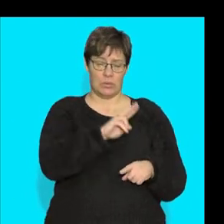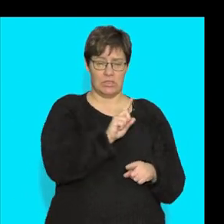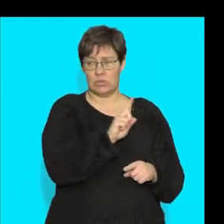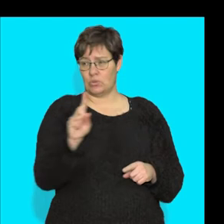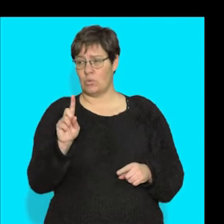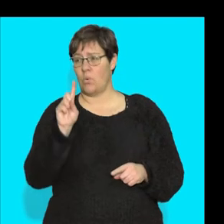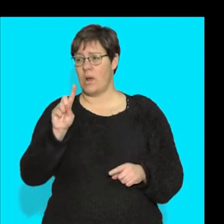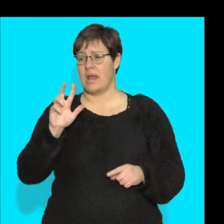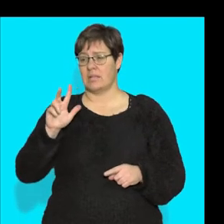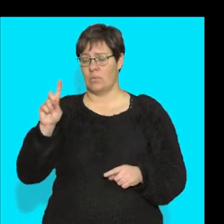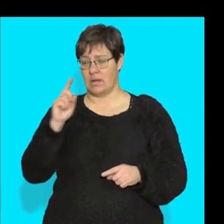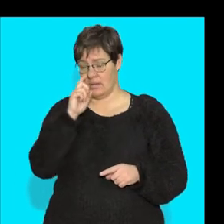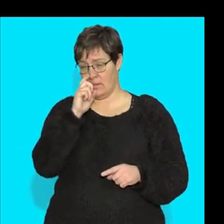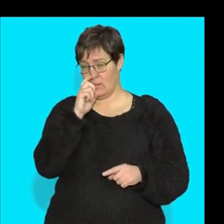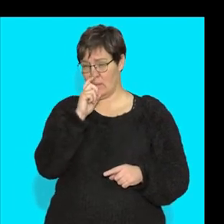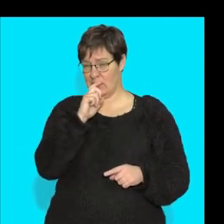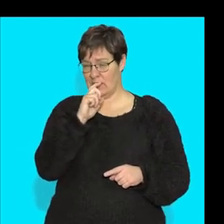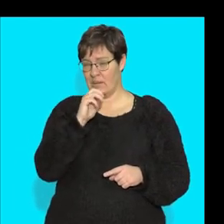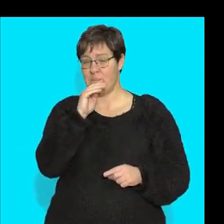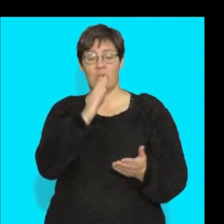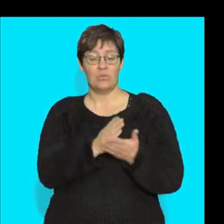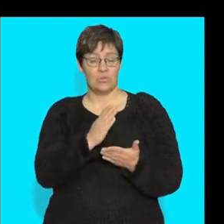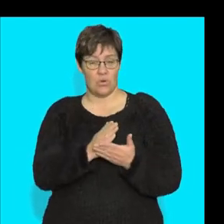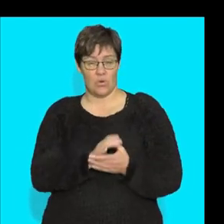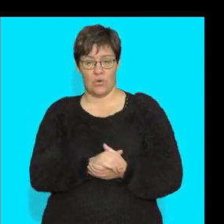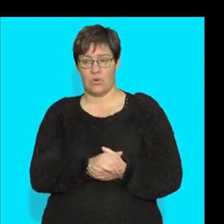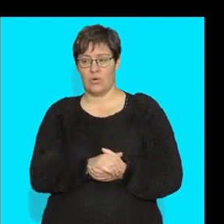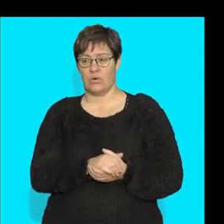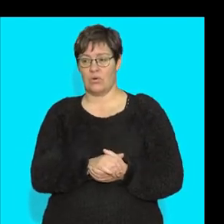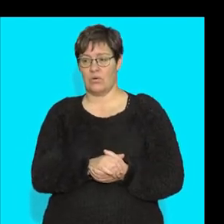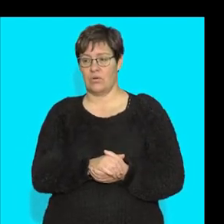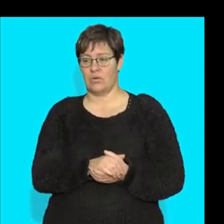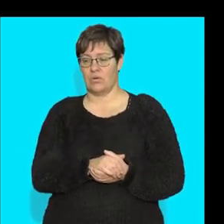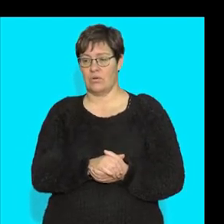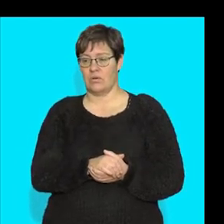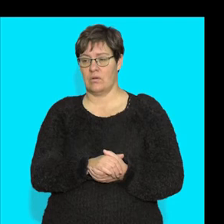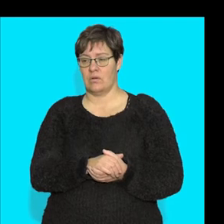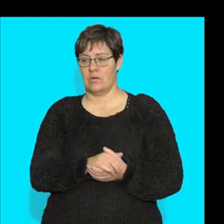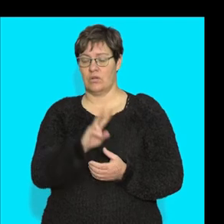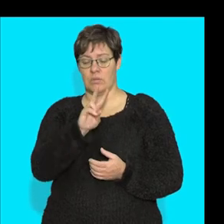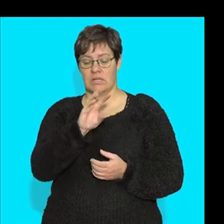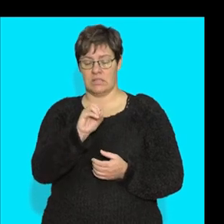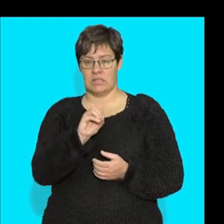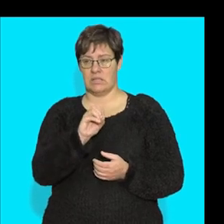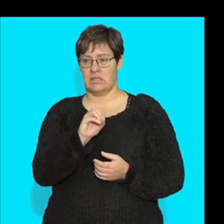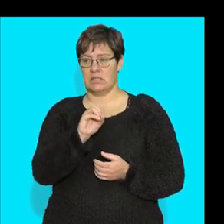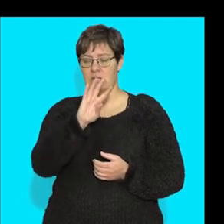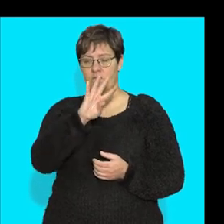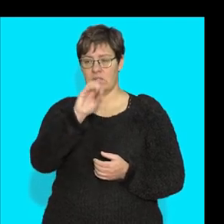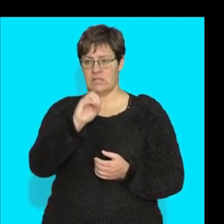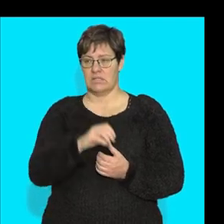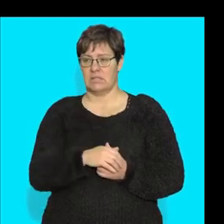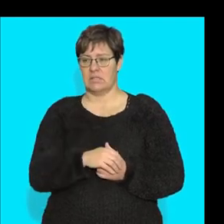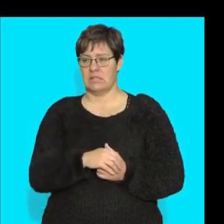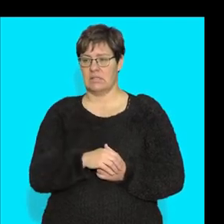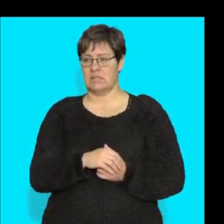181. What do I need to make sure? Let's start. All right. 20. I can go 40,